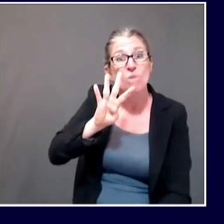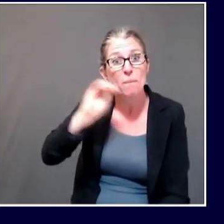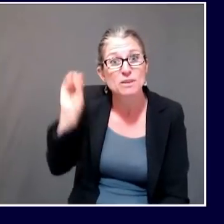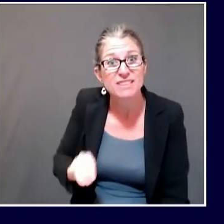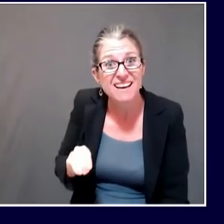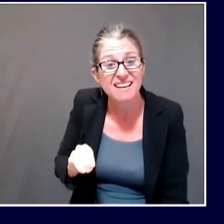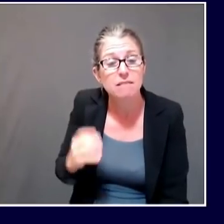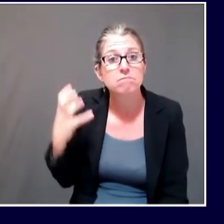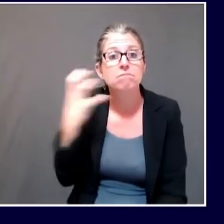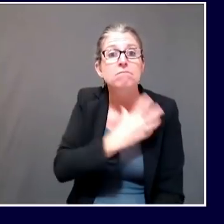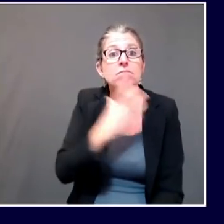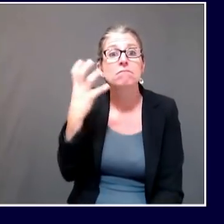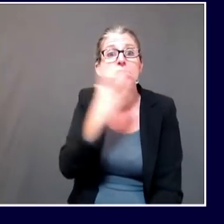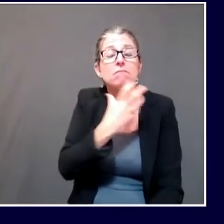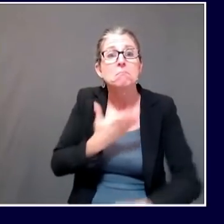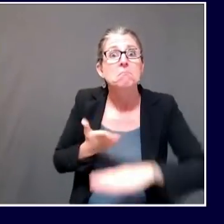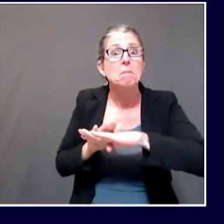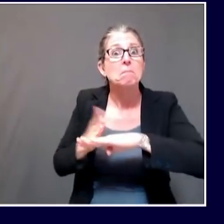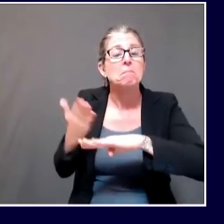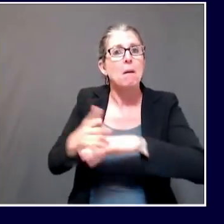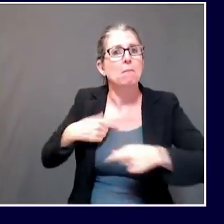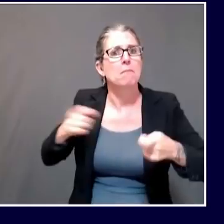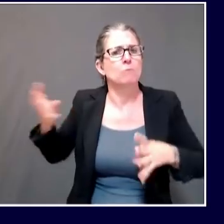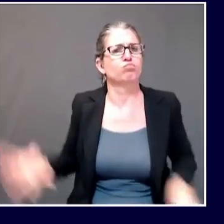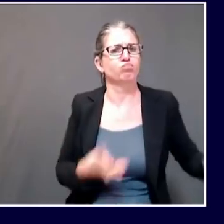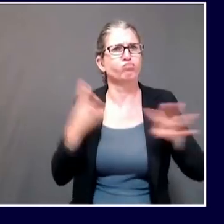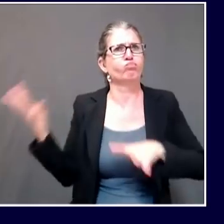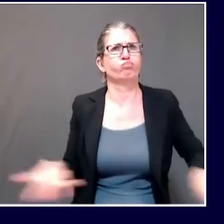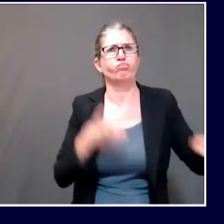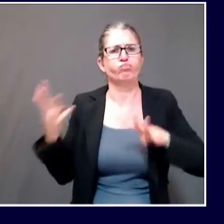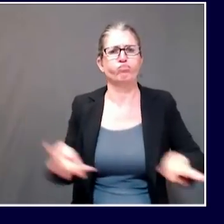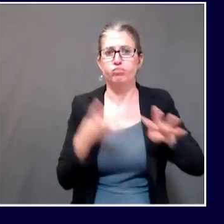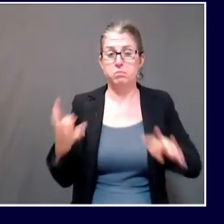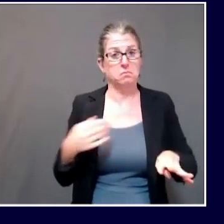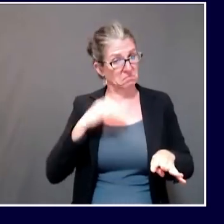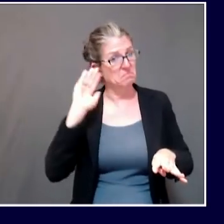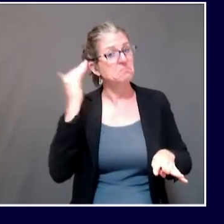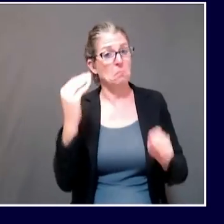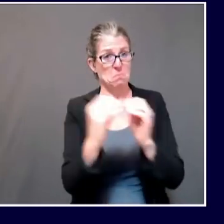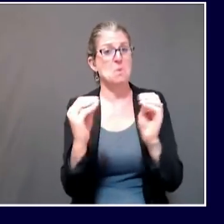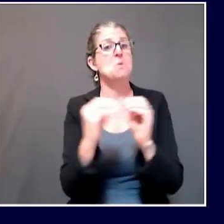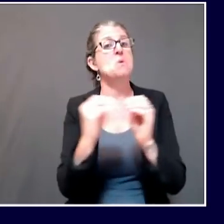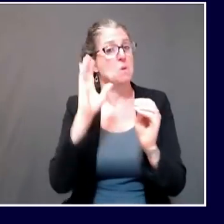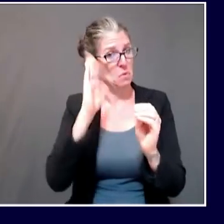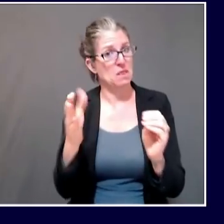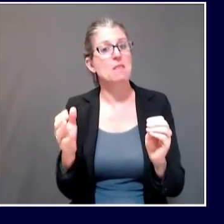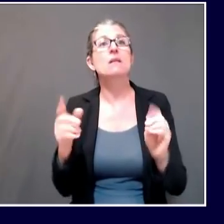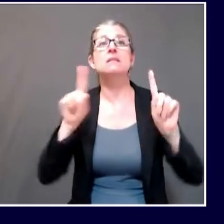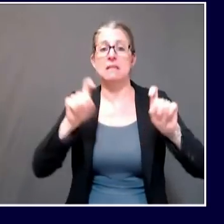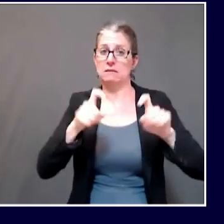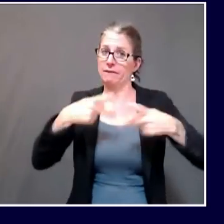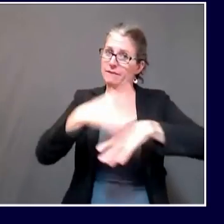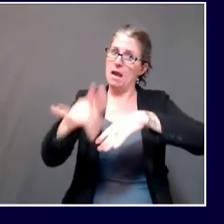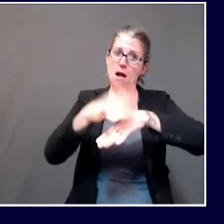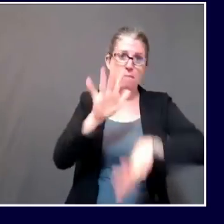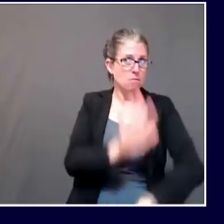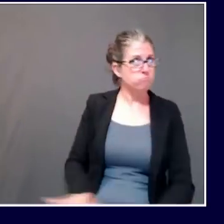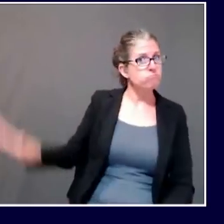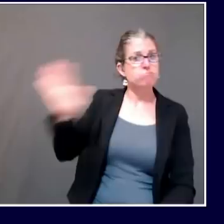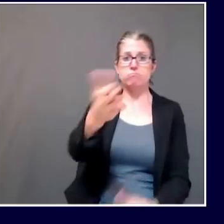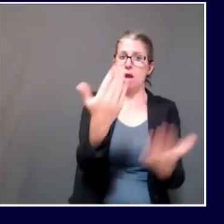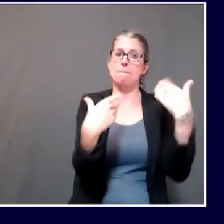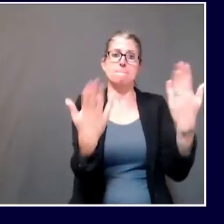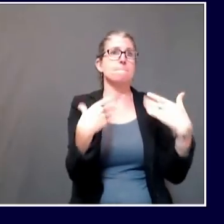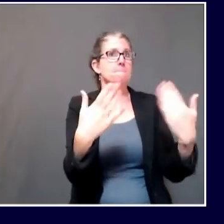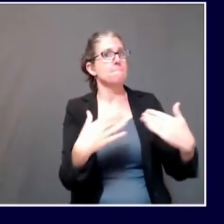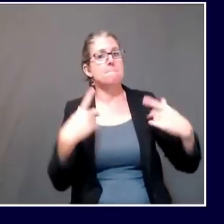expand our testing capacity and with it our testing volume across the state, not just at the Maine CDC lab,